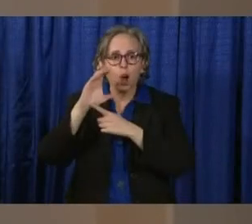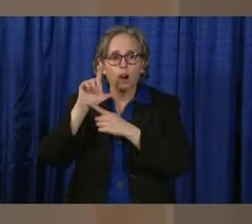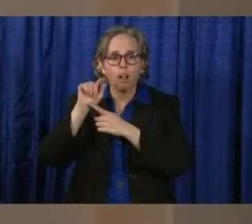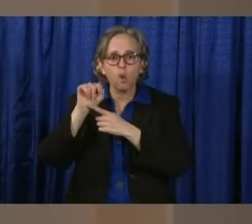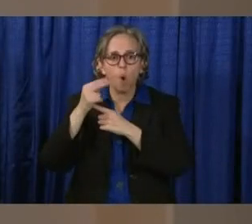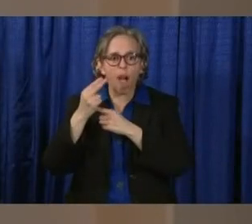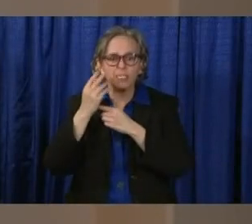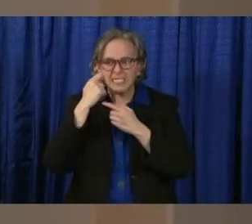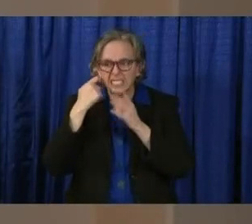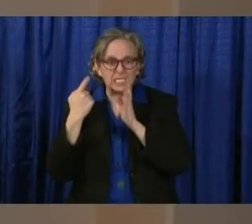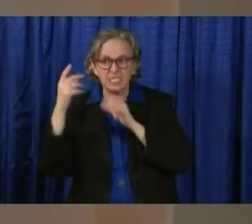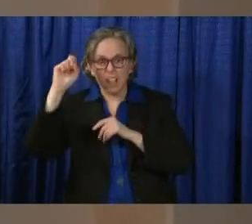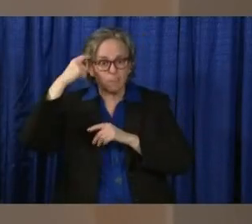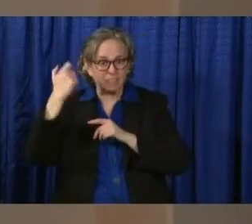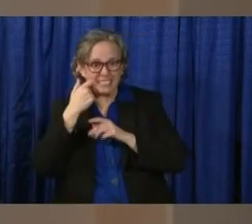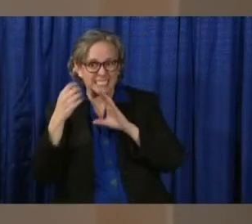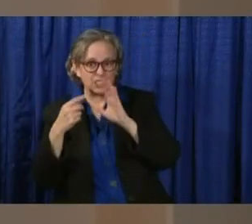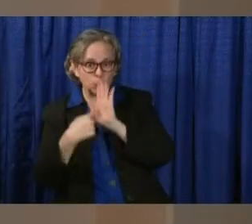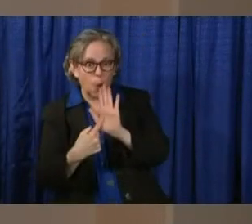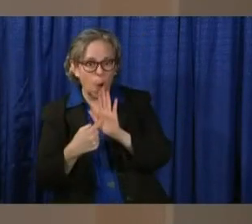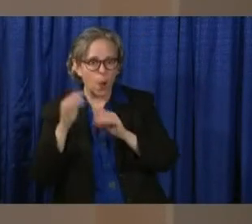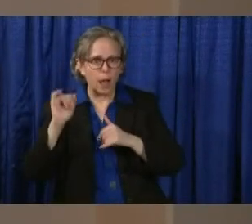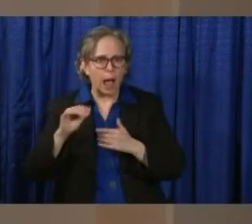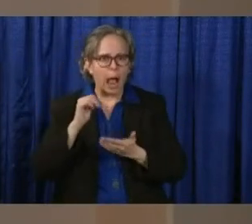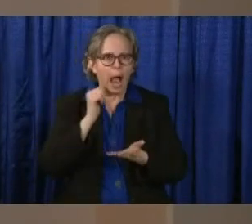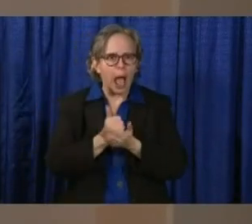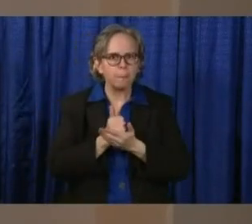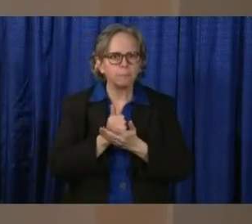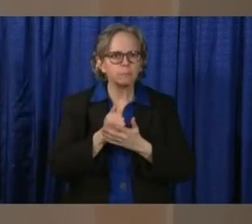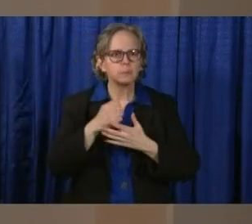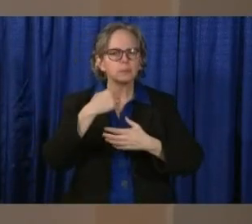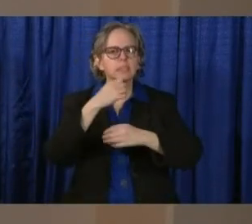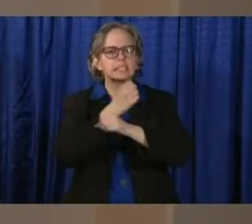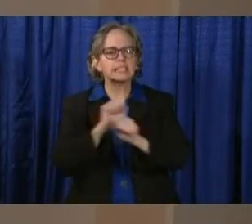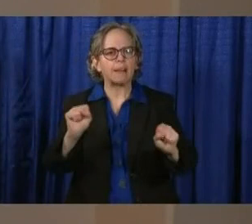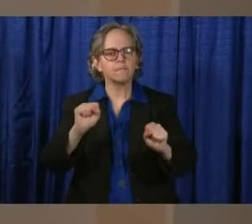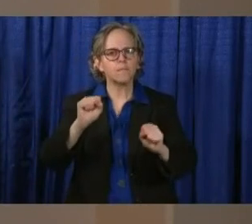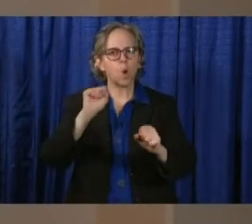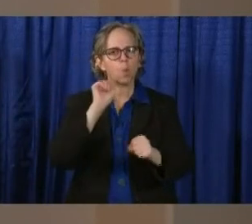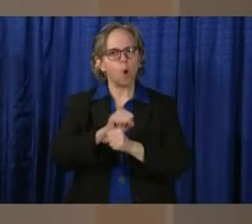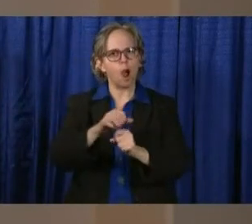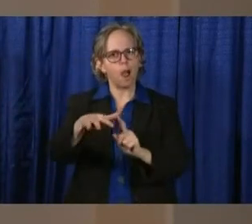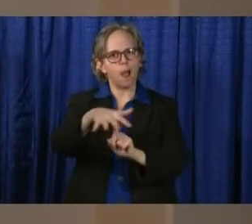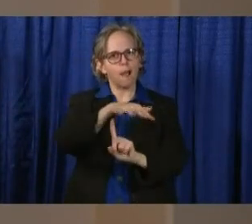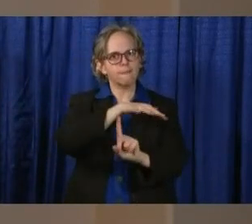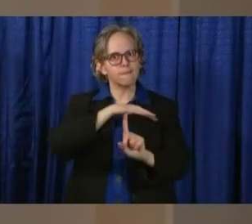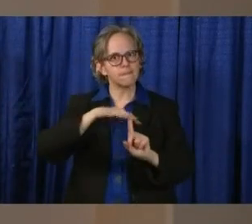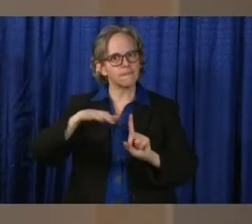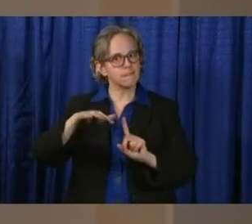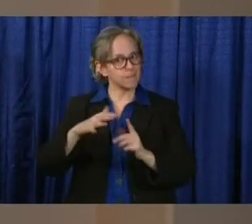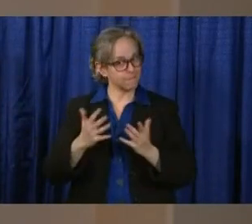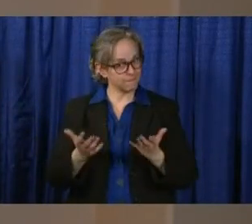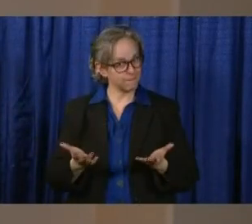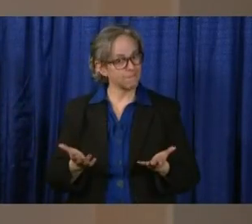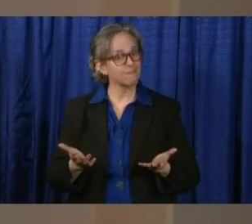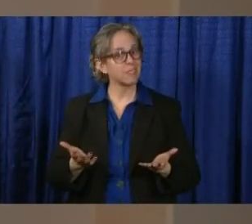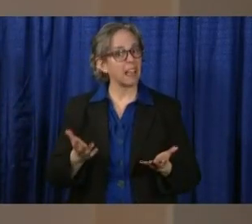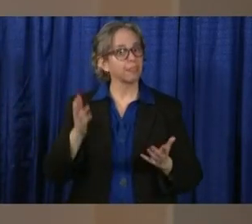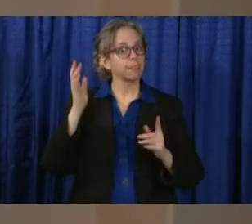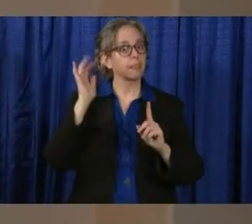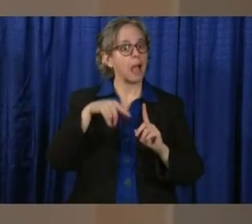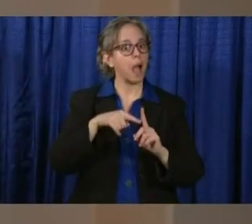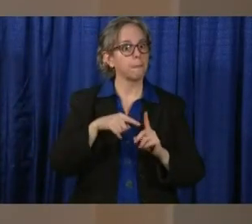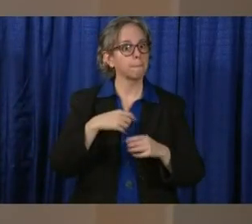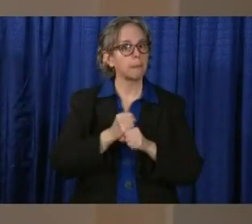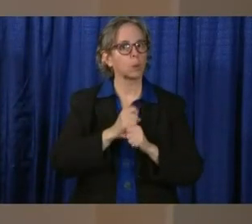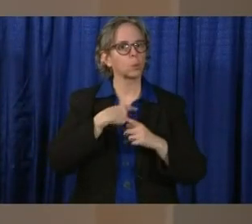All of those things help create a safe workplace, which will make sure that we stay healthy once we come out of this